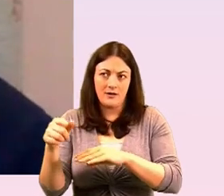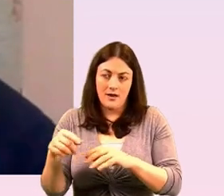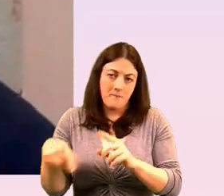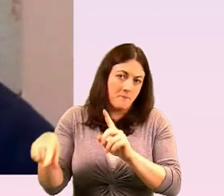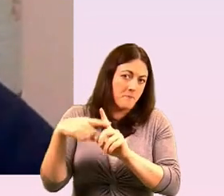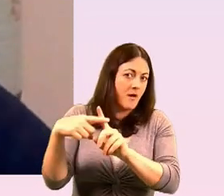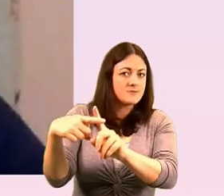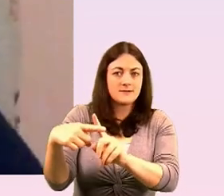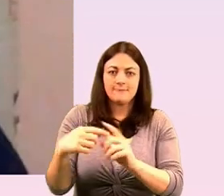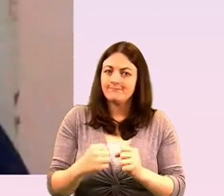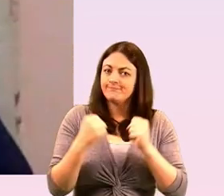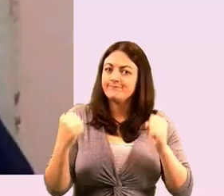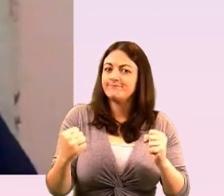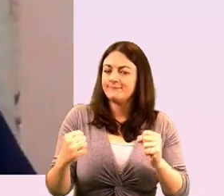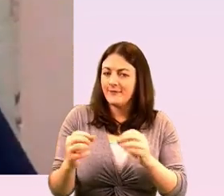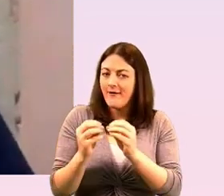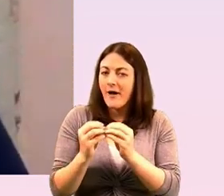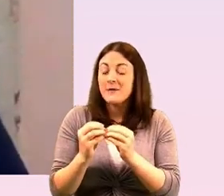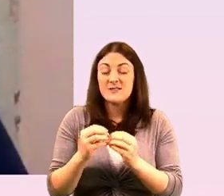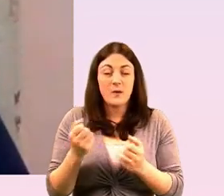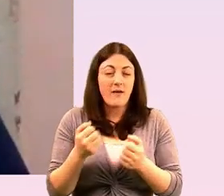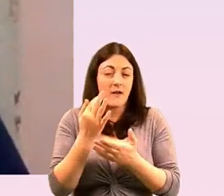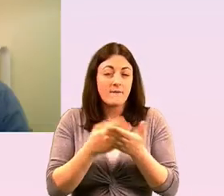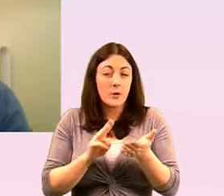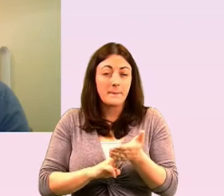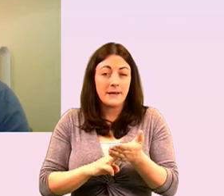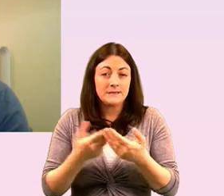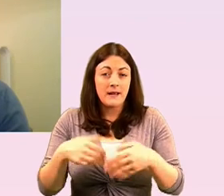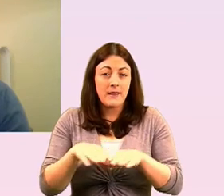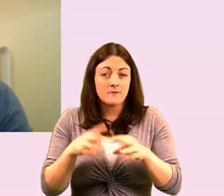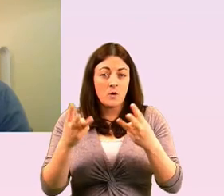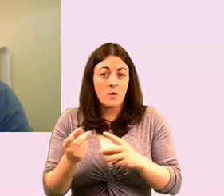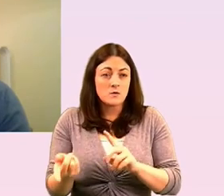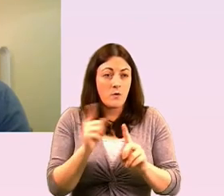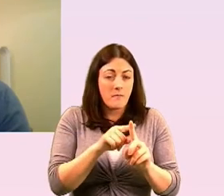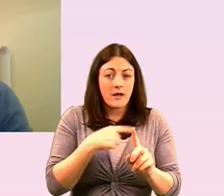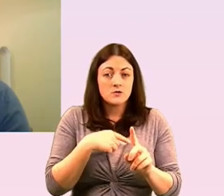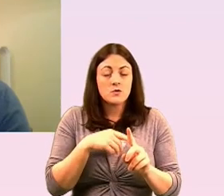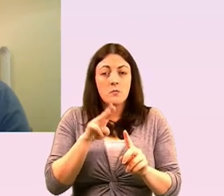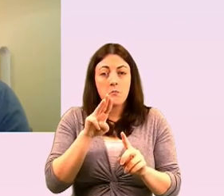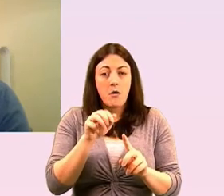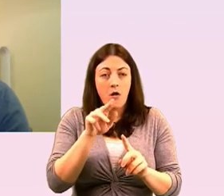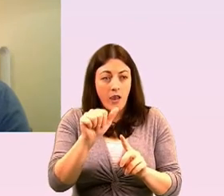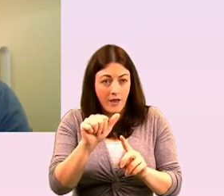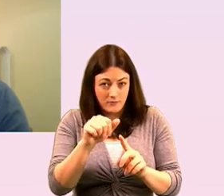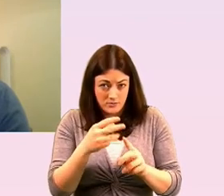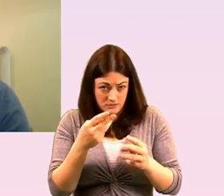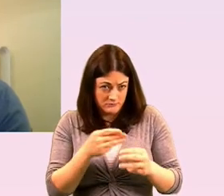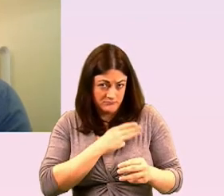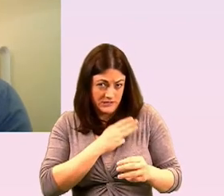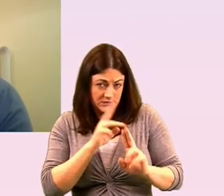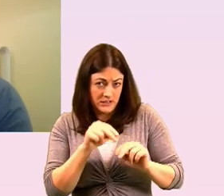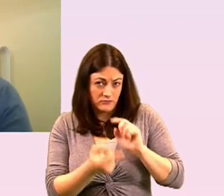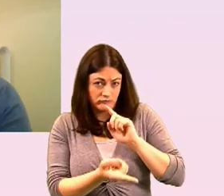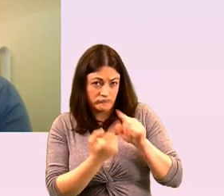comments coming in there in the few moments that we have left paula can i go back to you and ask you you know you gave us insight